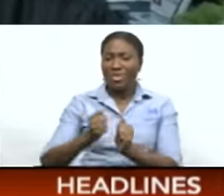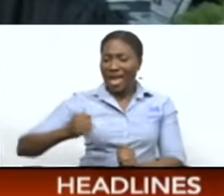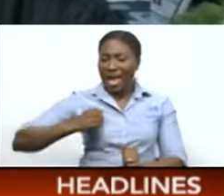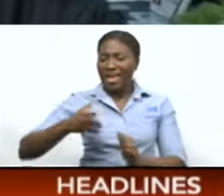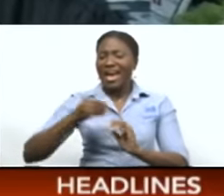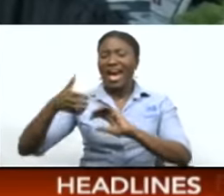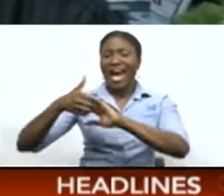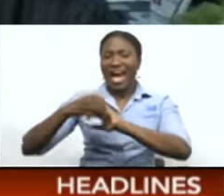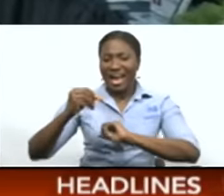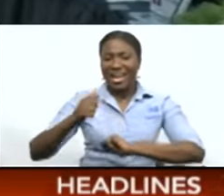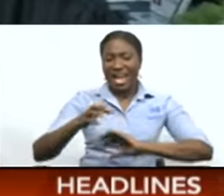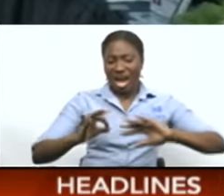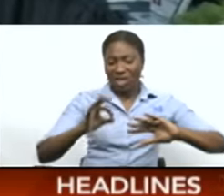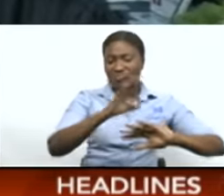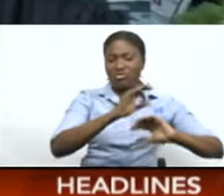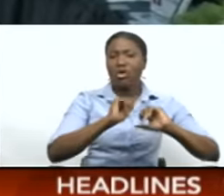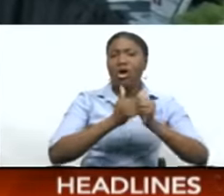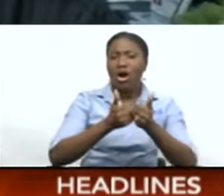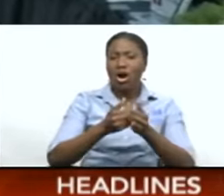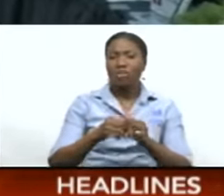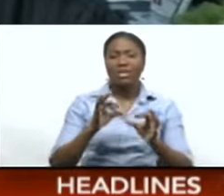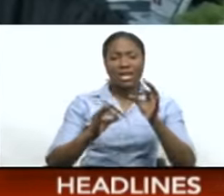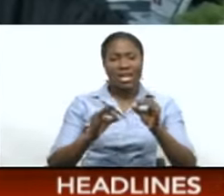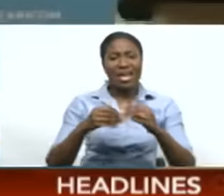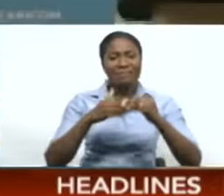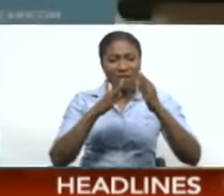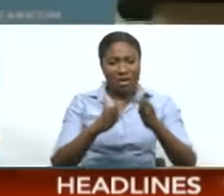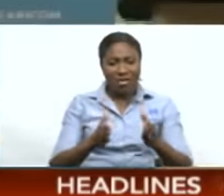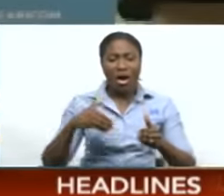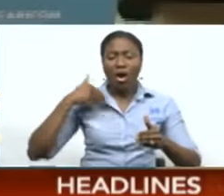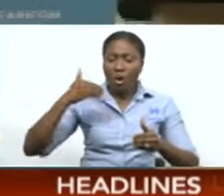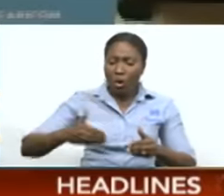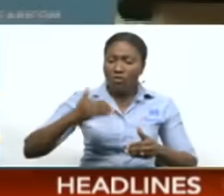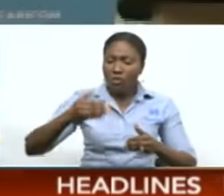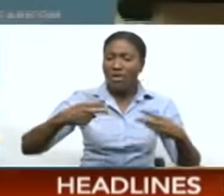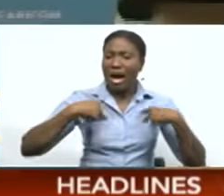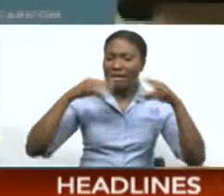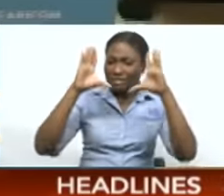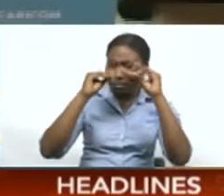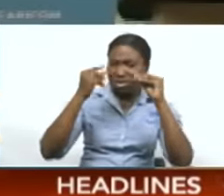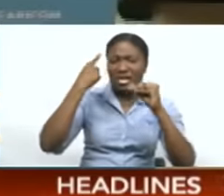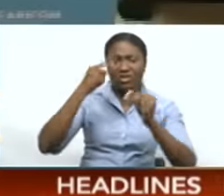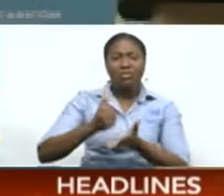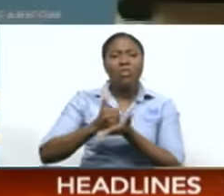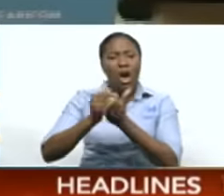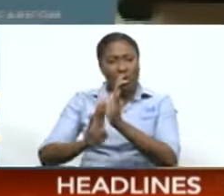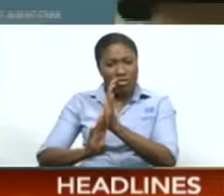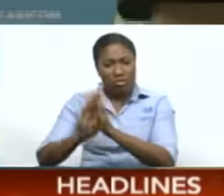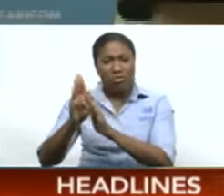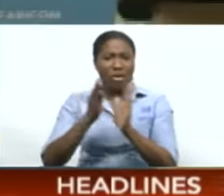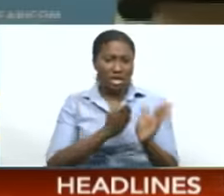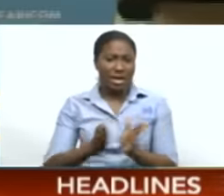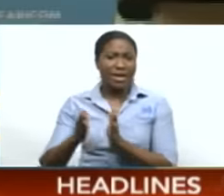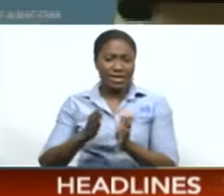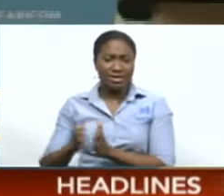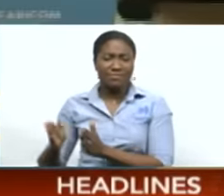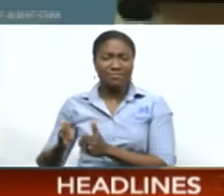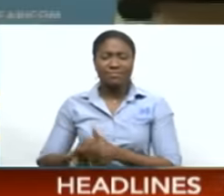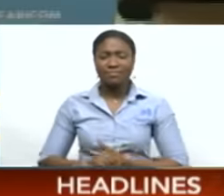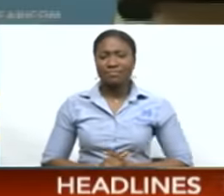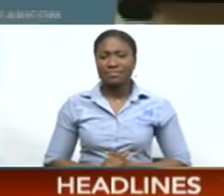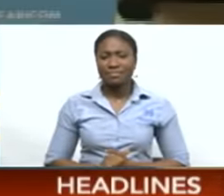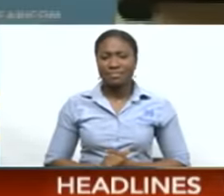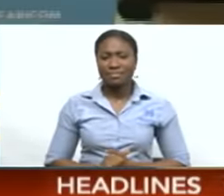regular leader, ministerial and senior official level meetings to advance roadmaps for action. Jessie Ramdale,